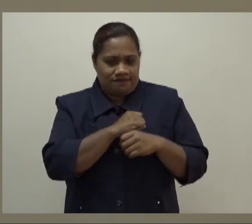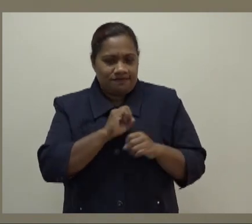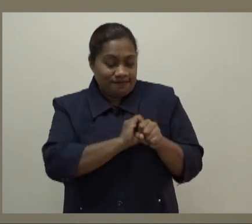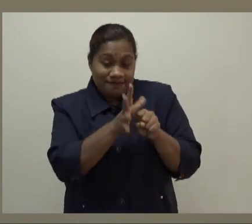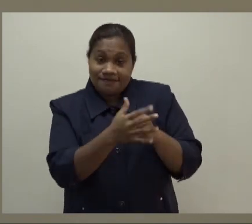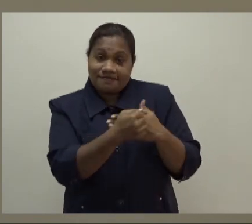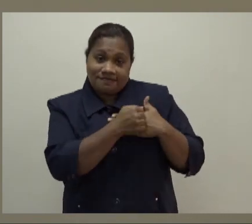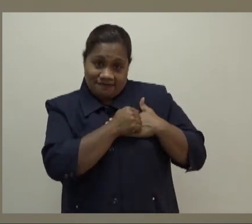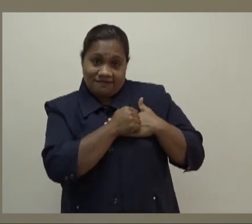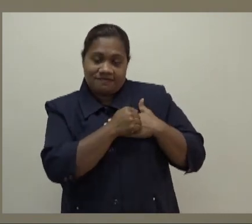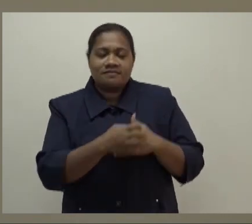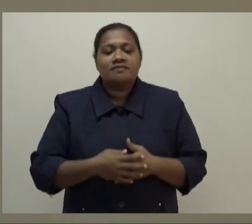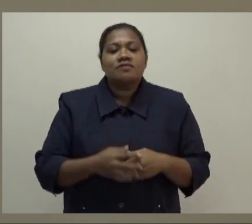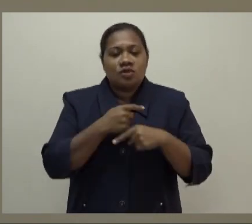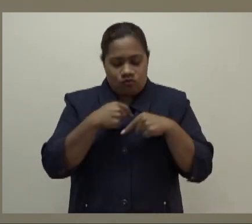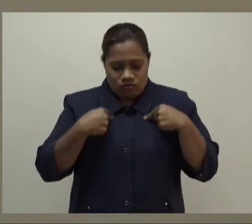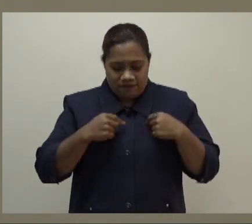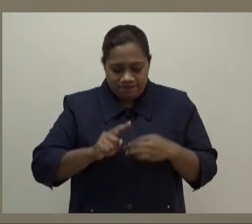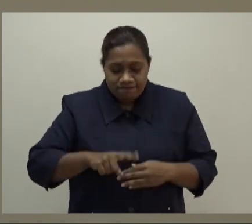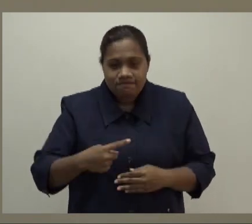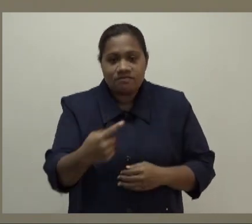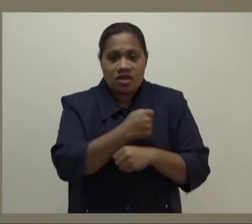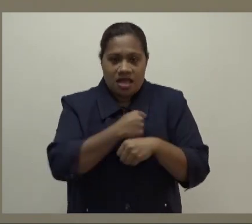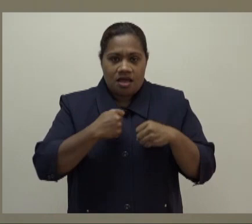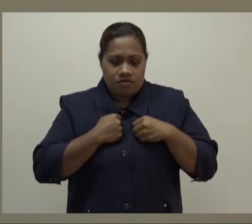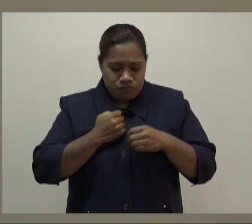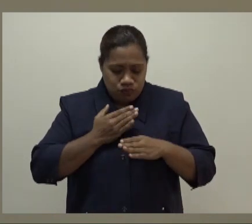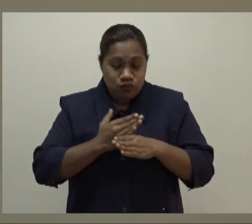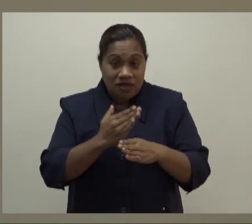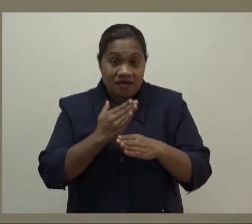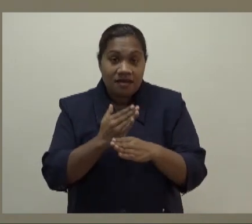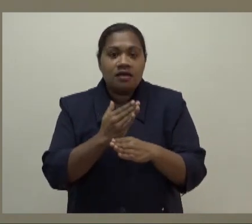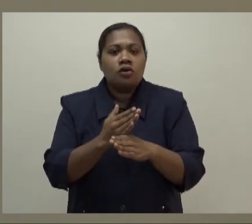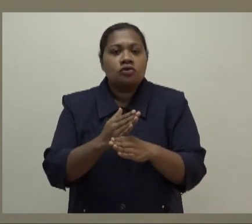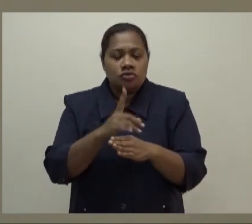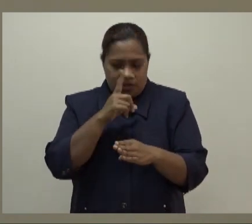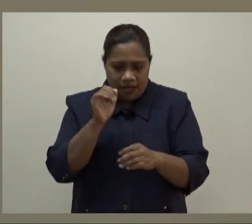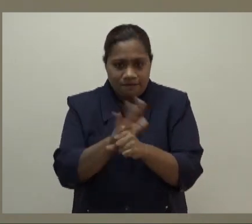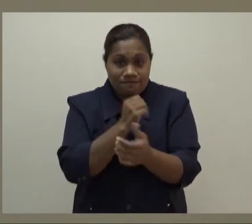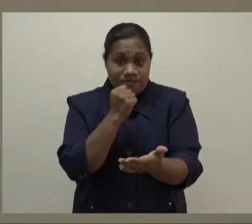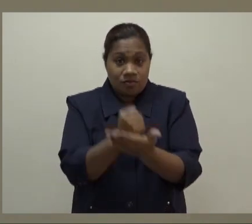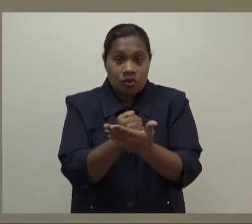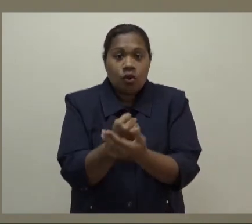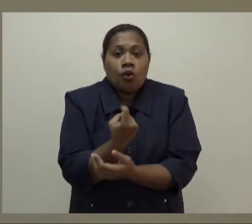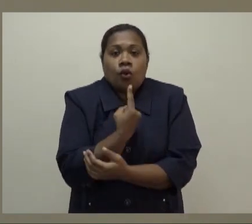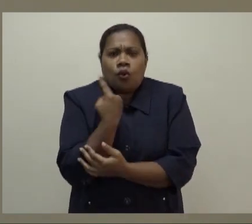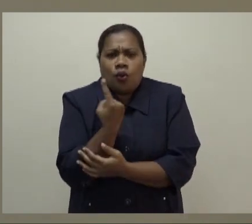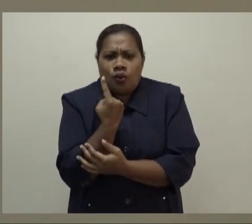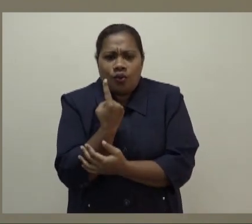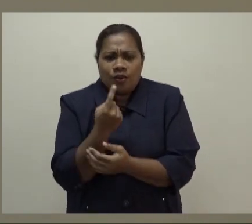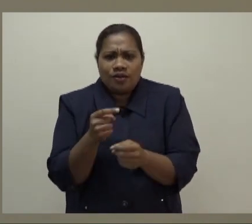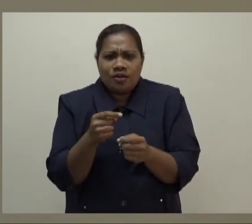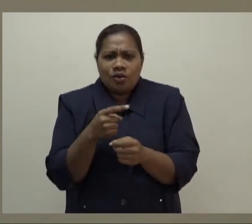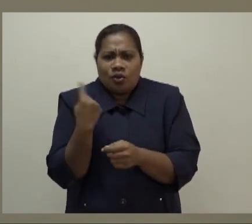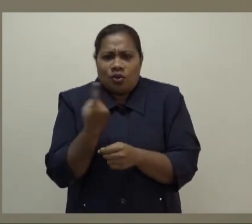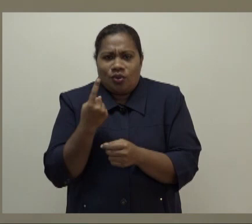and that we will maintain our commitment towards ensuring that those who are vulnerable amongst us remain